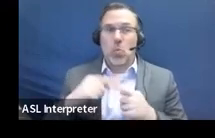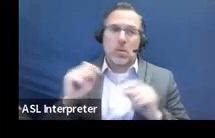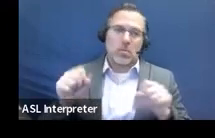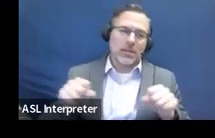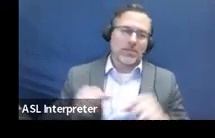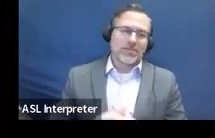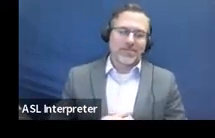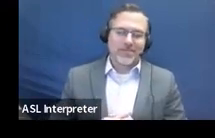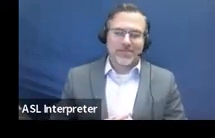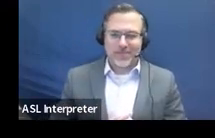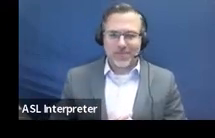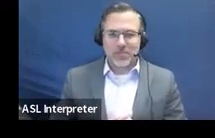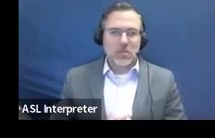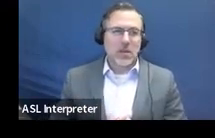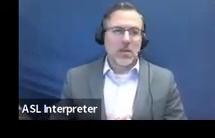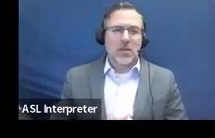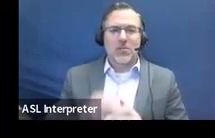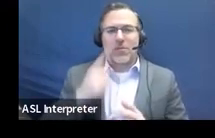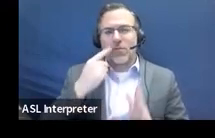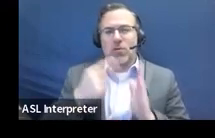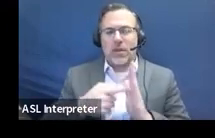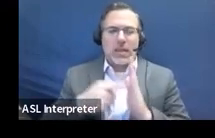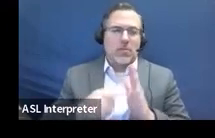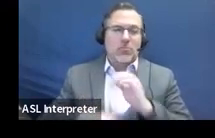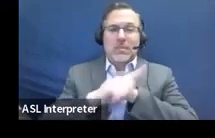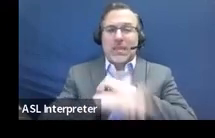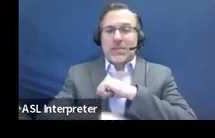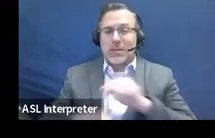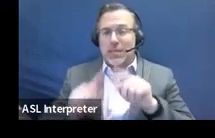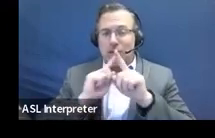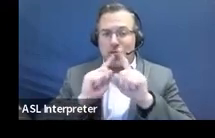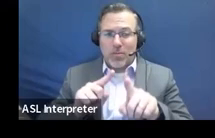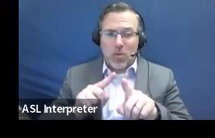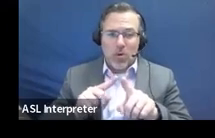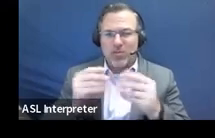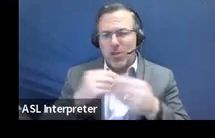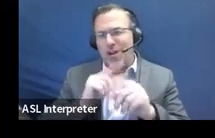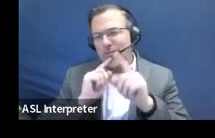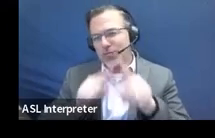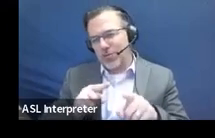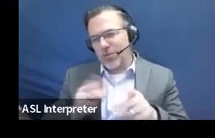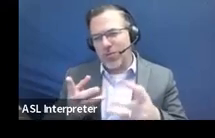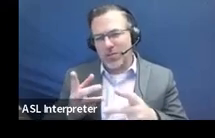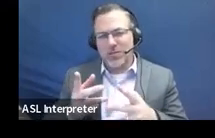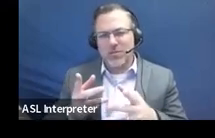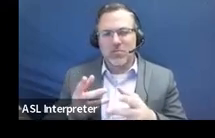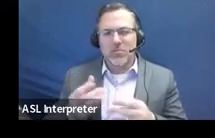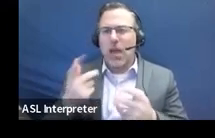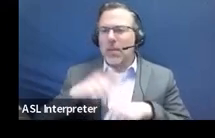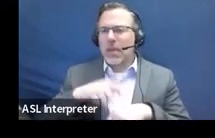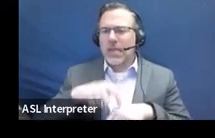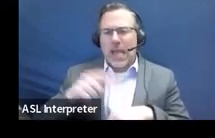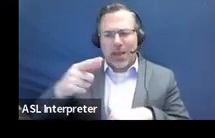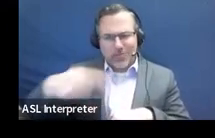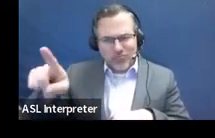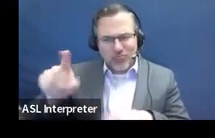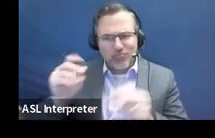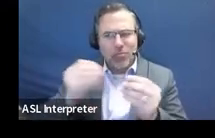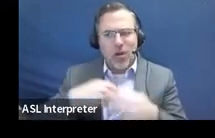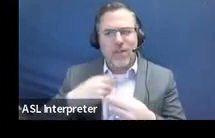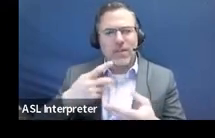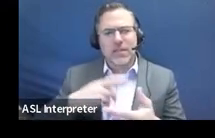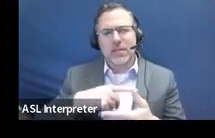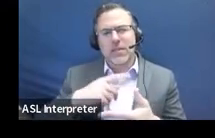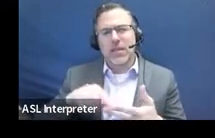these could be disciplinary reports or office reports or referrals, FBAs that have been completed,